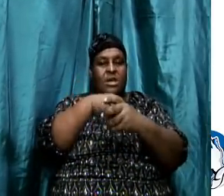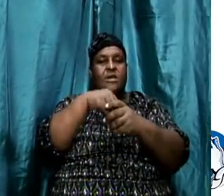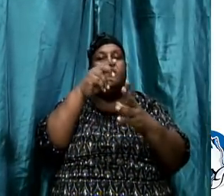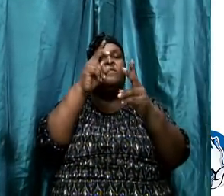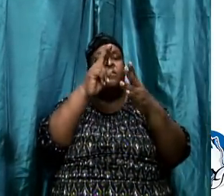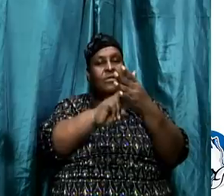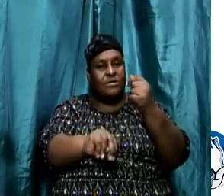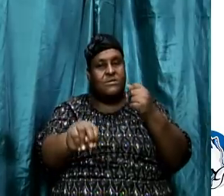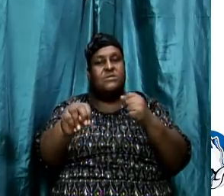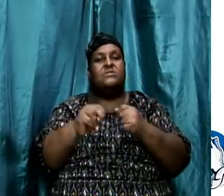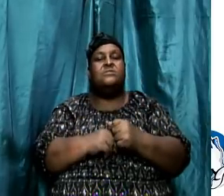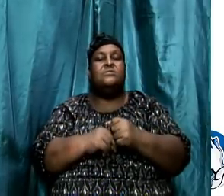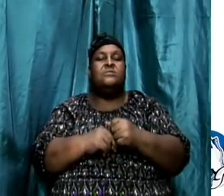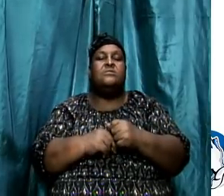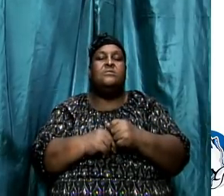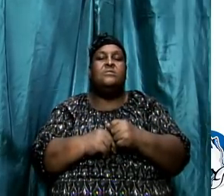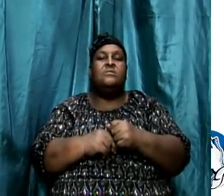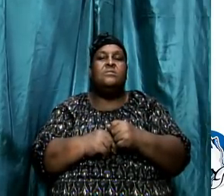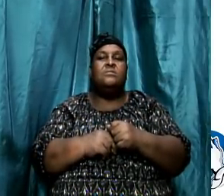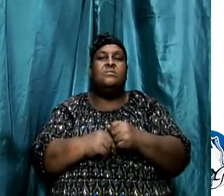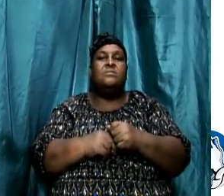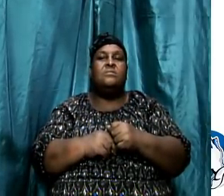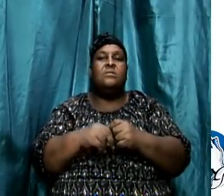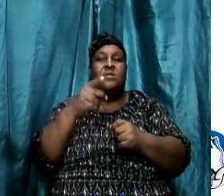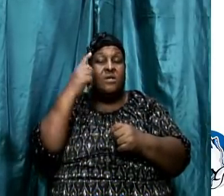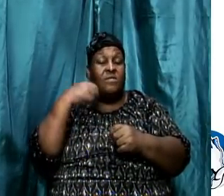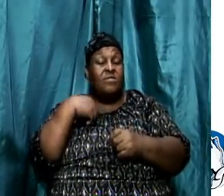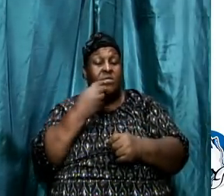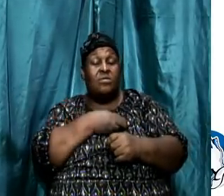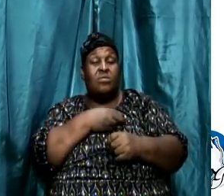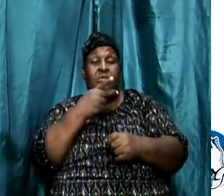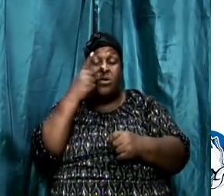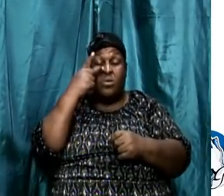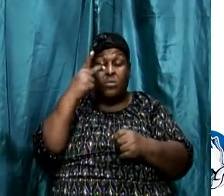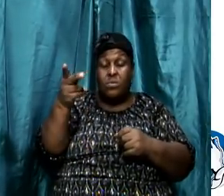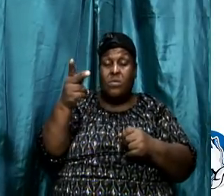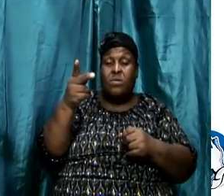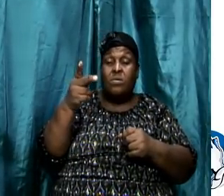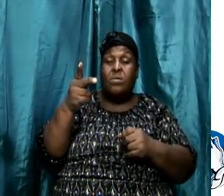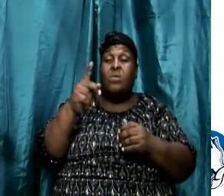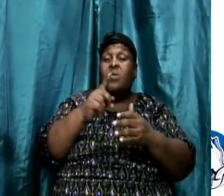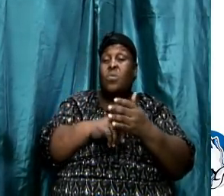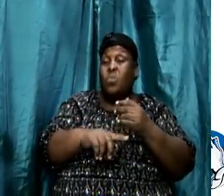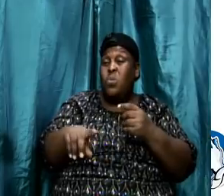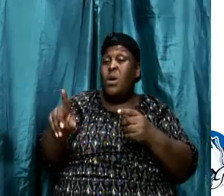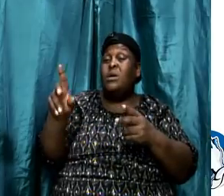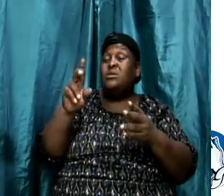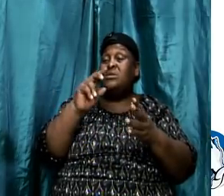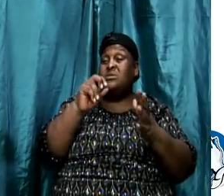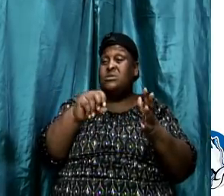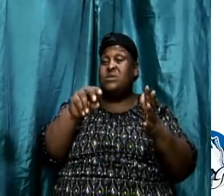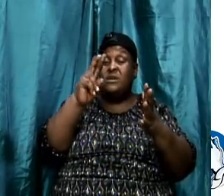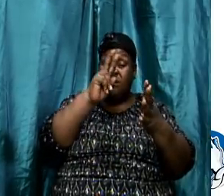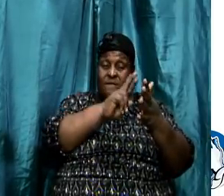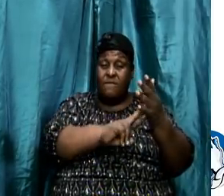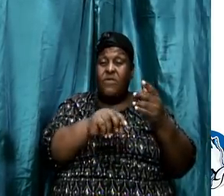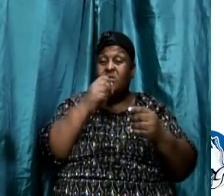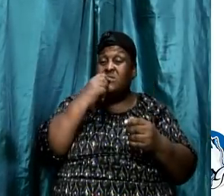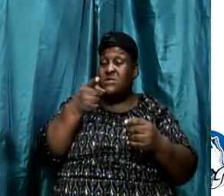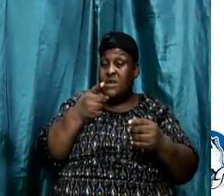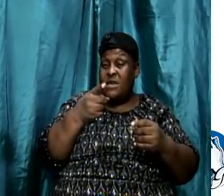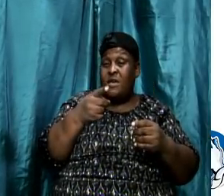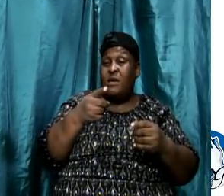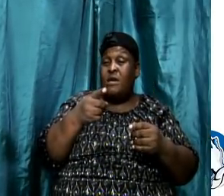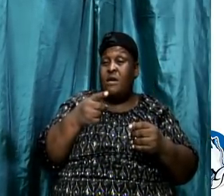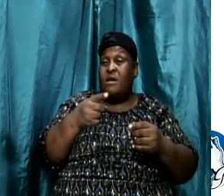So, in order for us to not do that, we have to look at what does the text say? Did the text actually say three wise men, or did the text